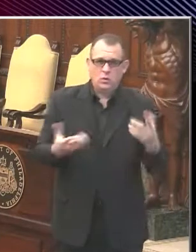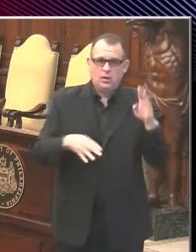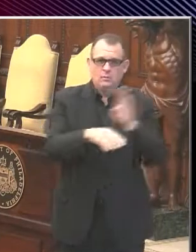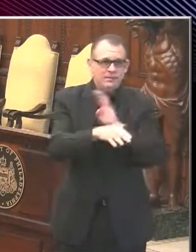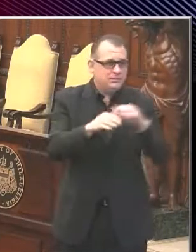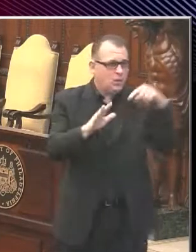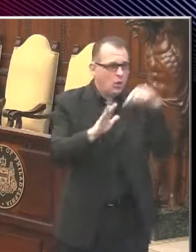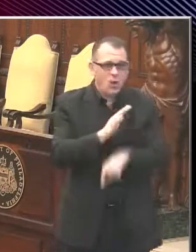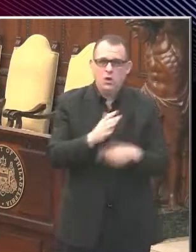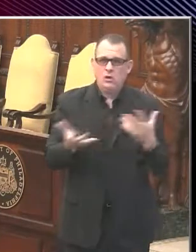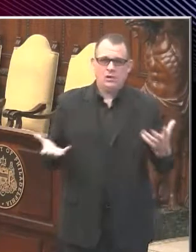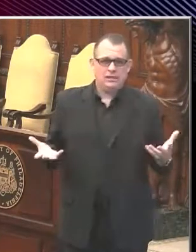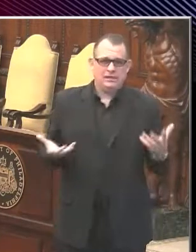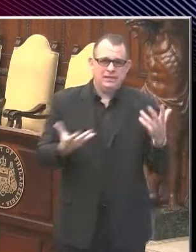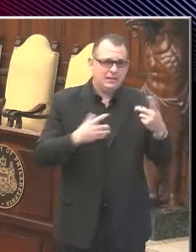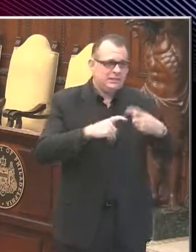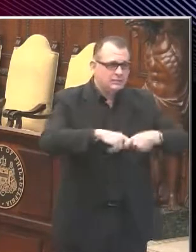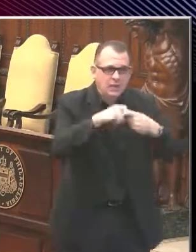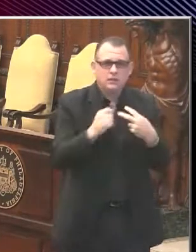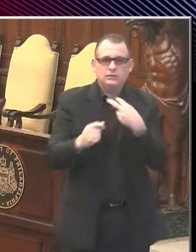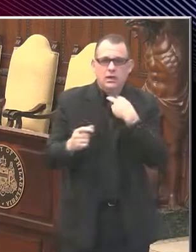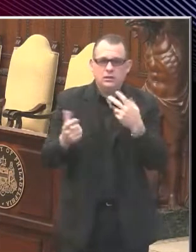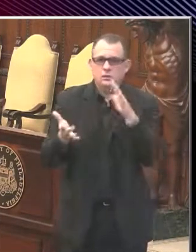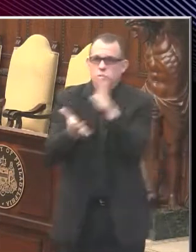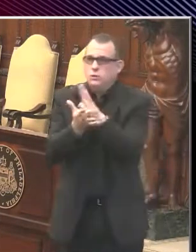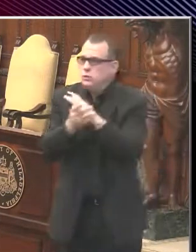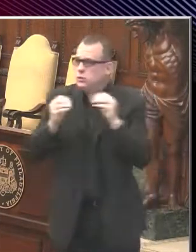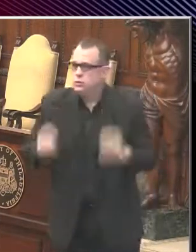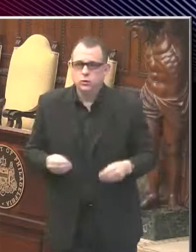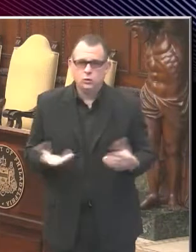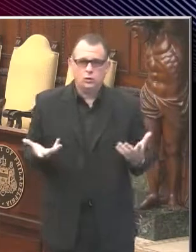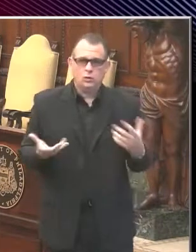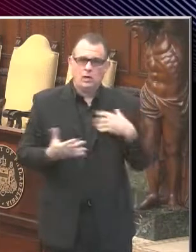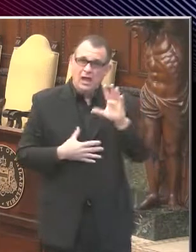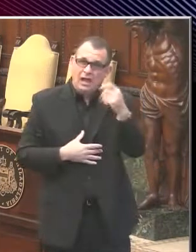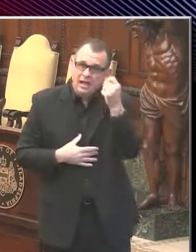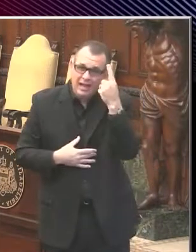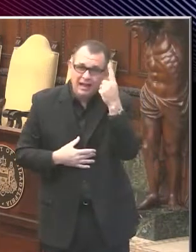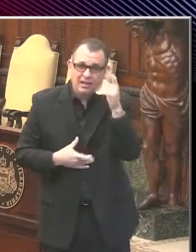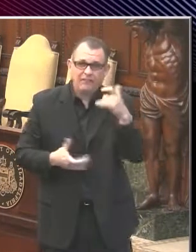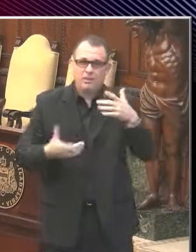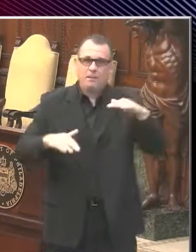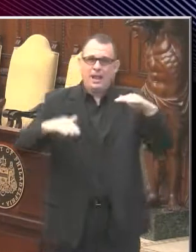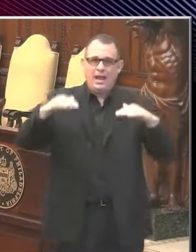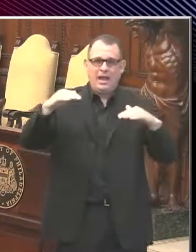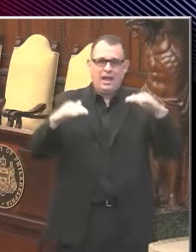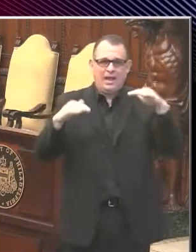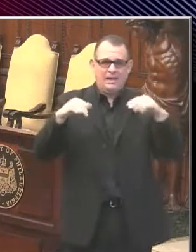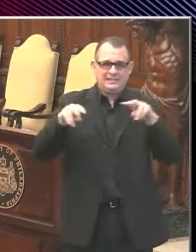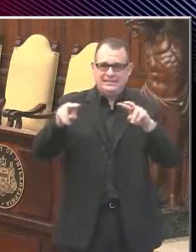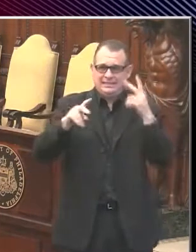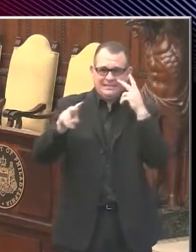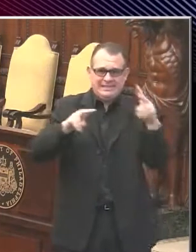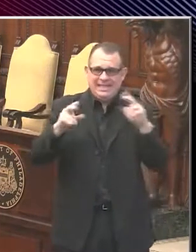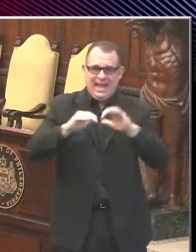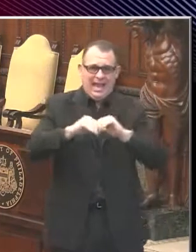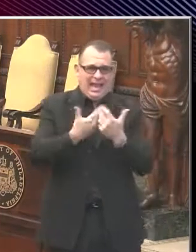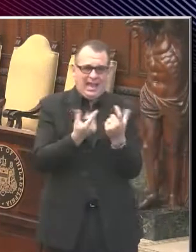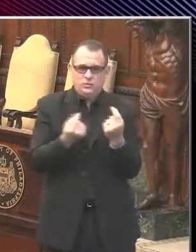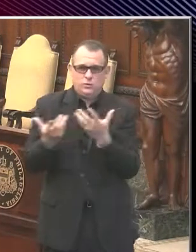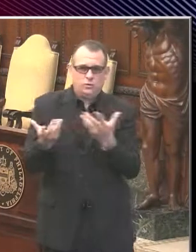services, and our children haven't been going to school. So we're trying to figure out how to balance those risks and navigate this new wave.